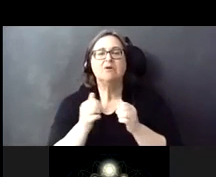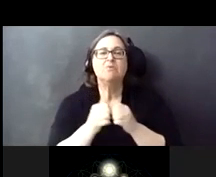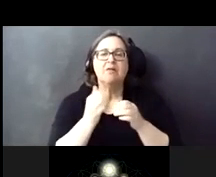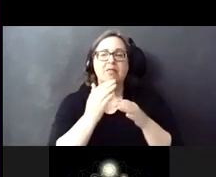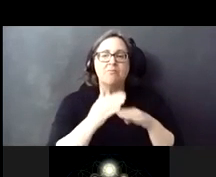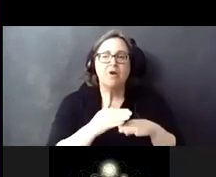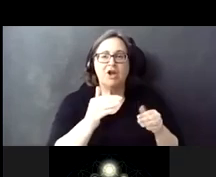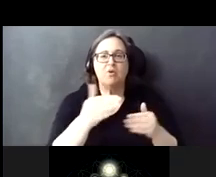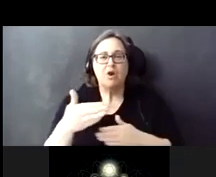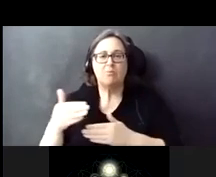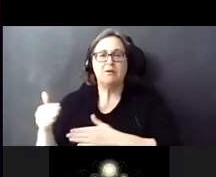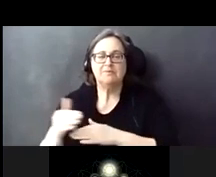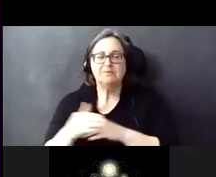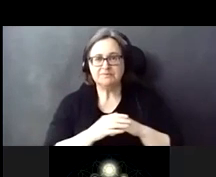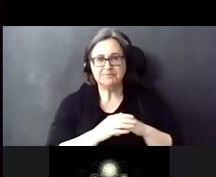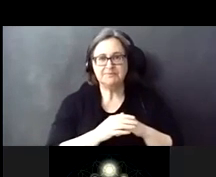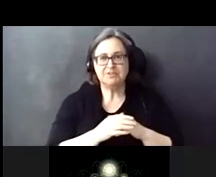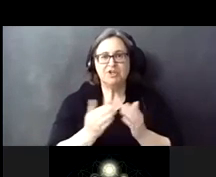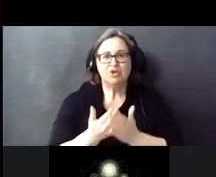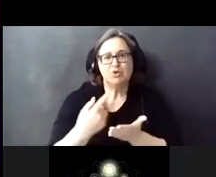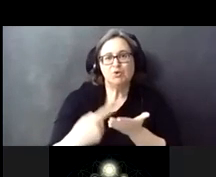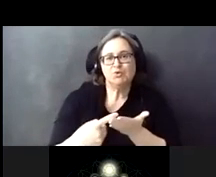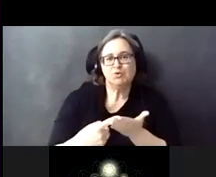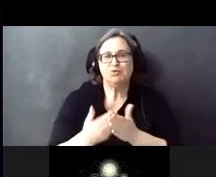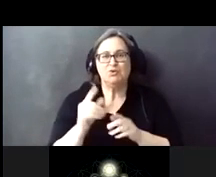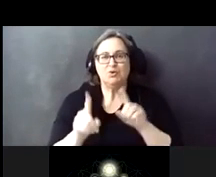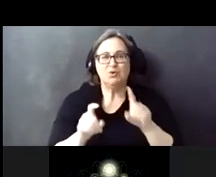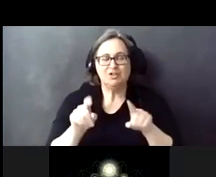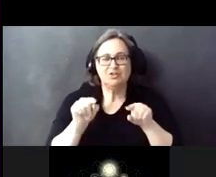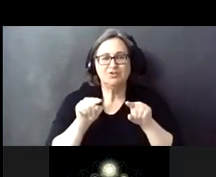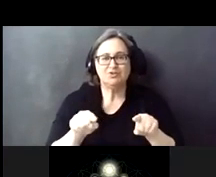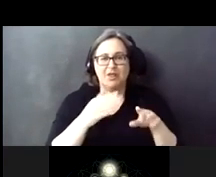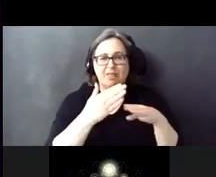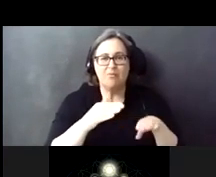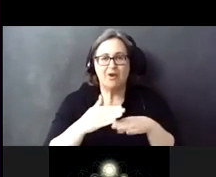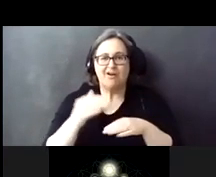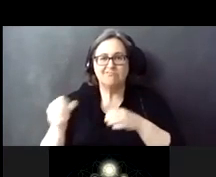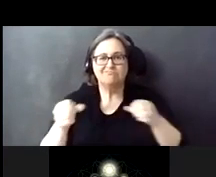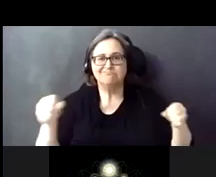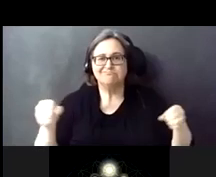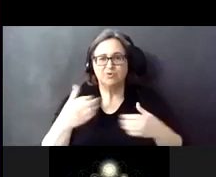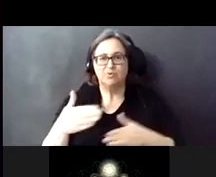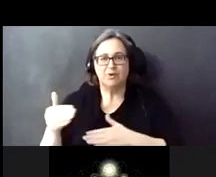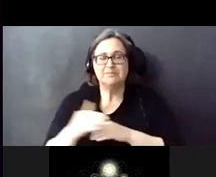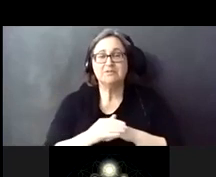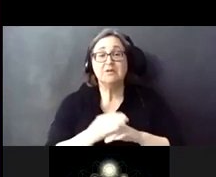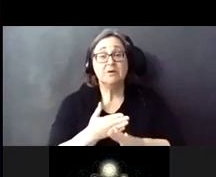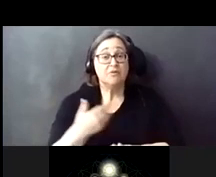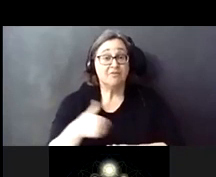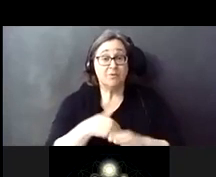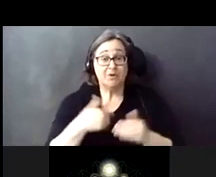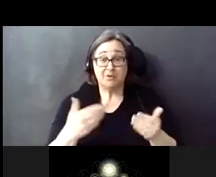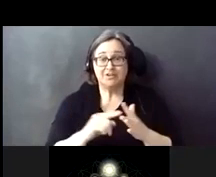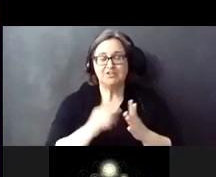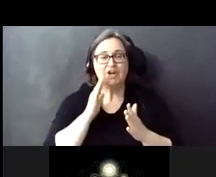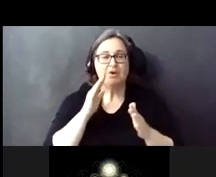rooms. So there'll be new discussions and new questions to be had in those breakout rooms. Before we get started, I'll just